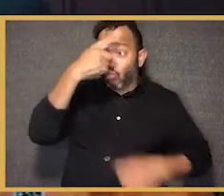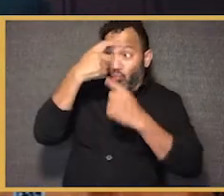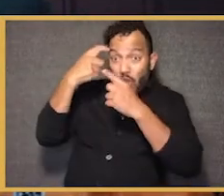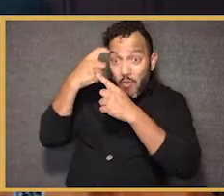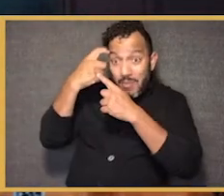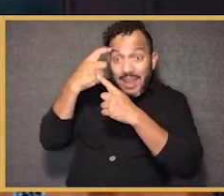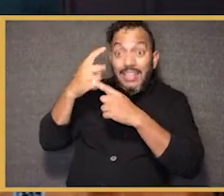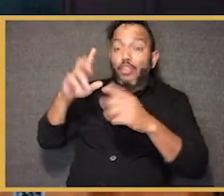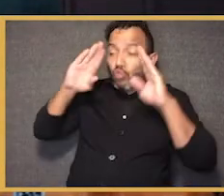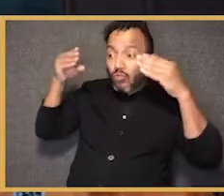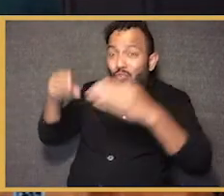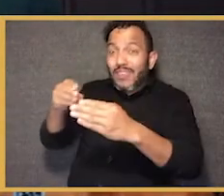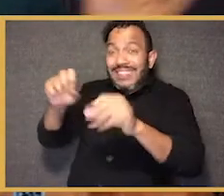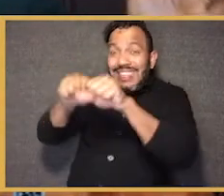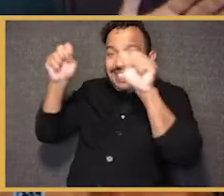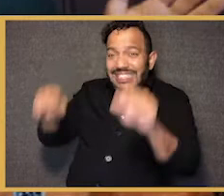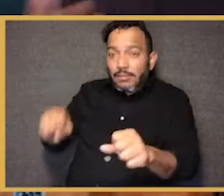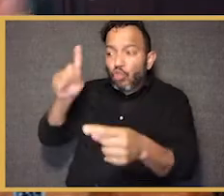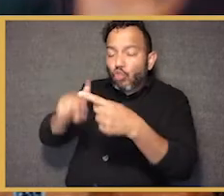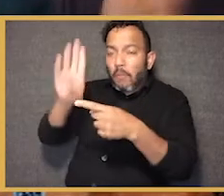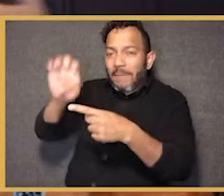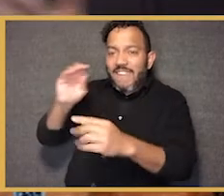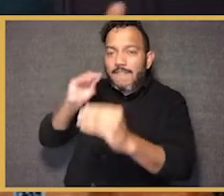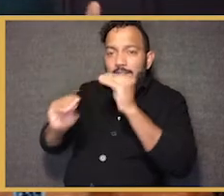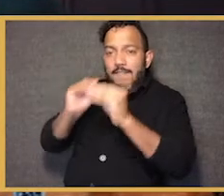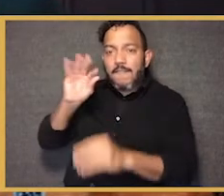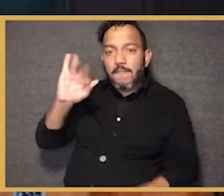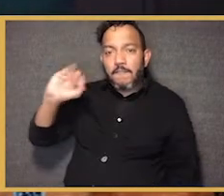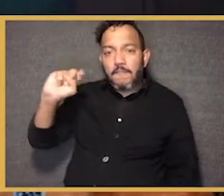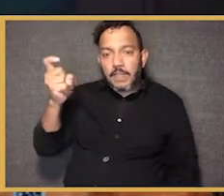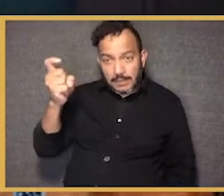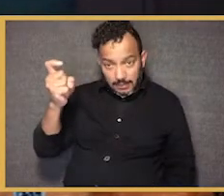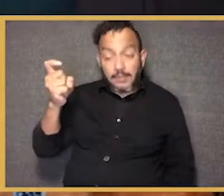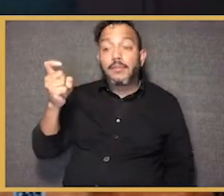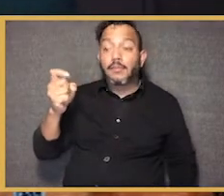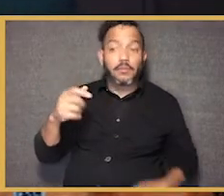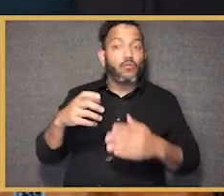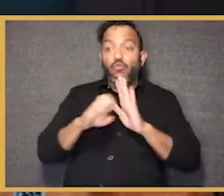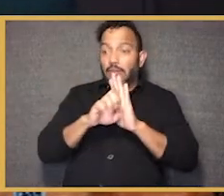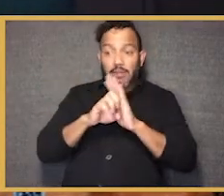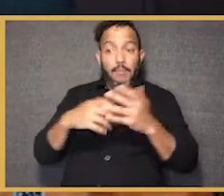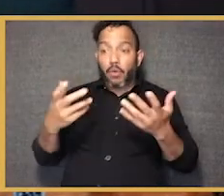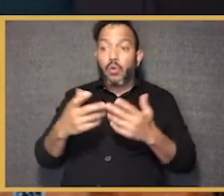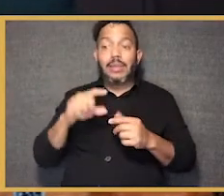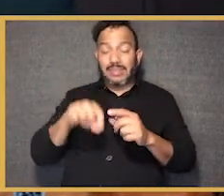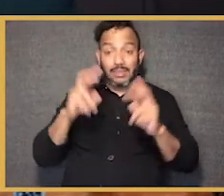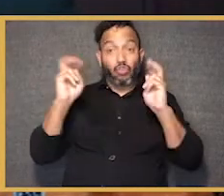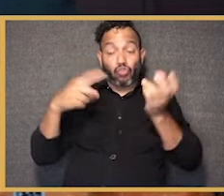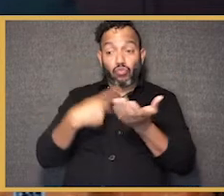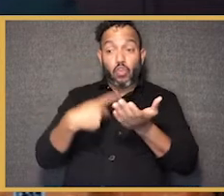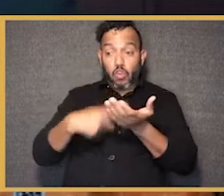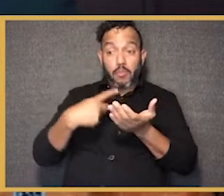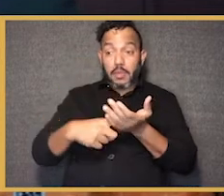systems, right? So if you broaden the lens, and that's something we work on at the Education Trust, we just published a paper actually